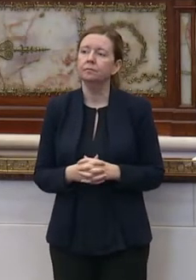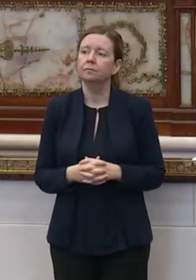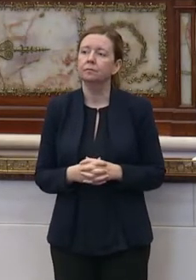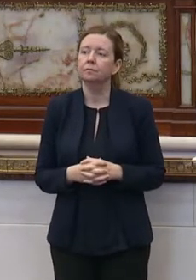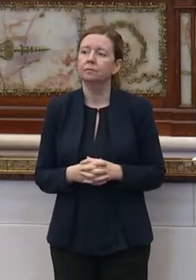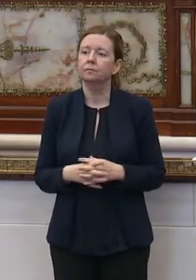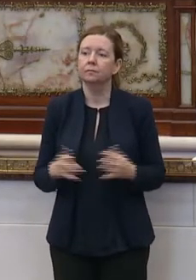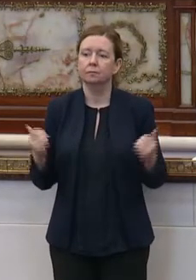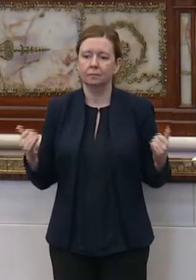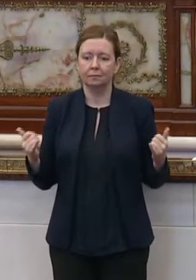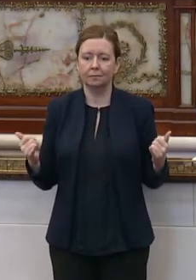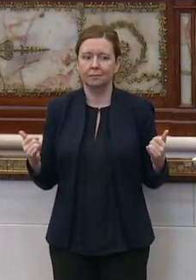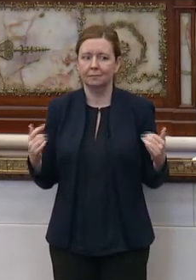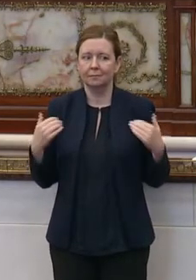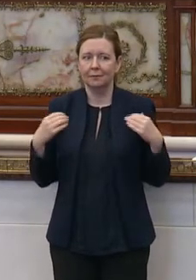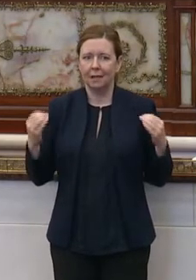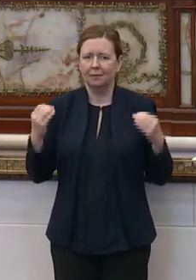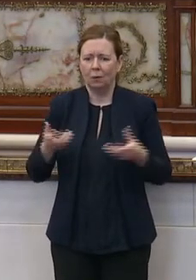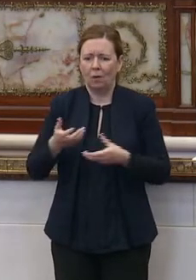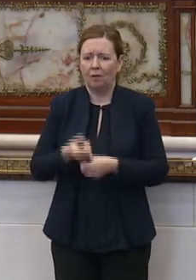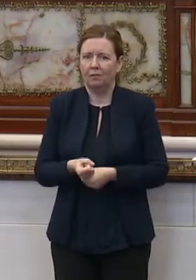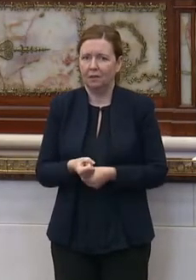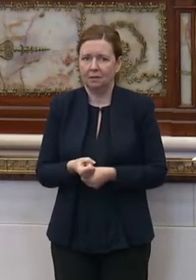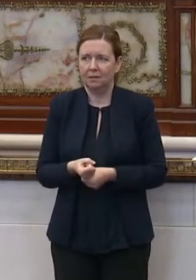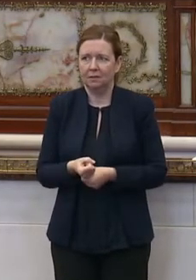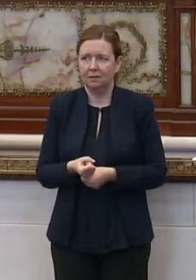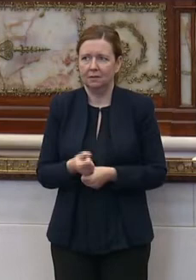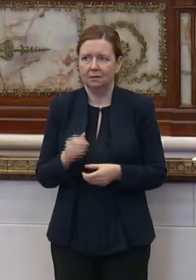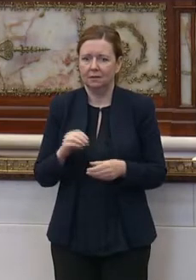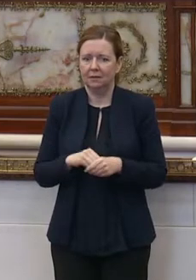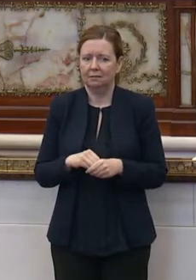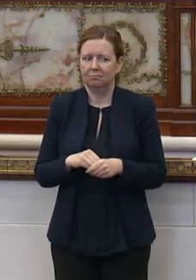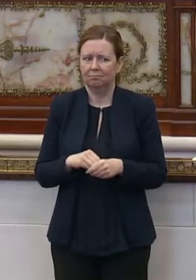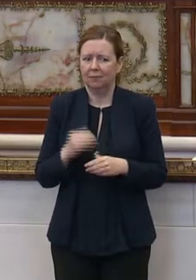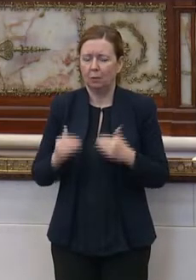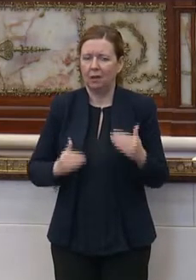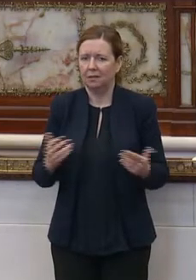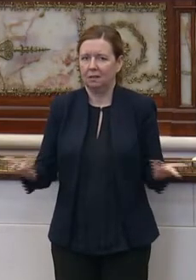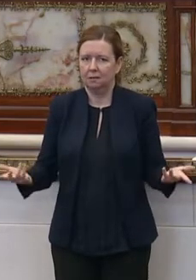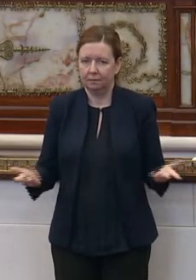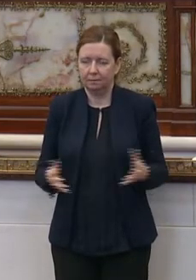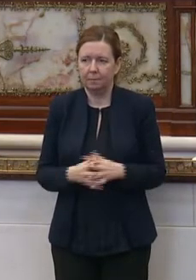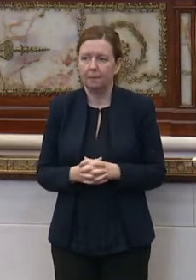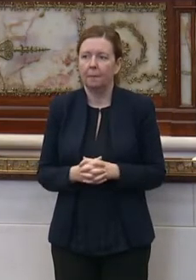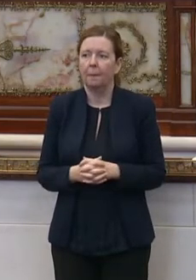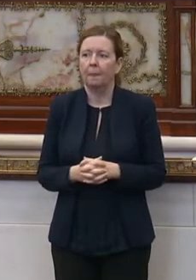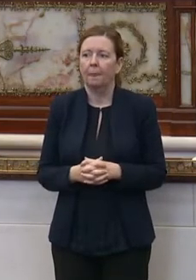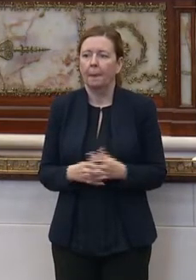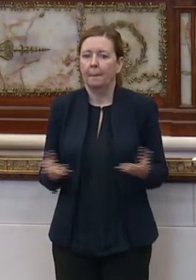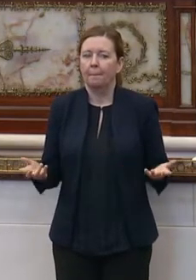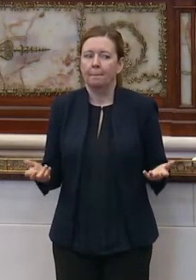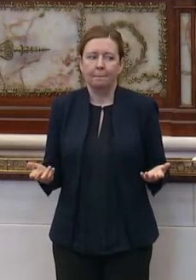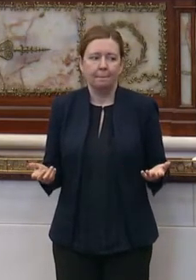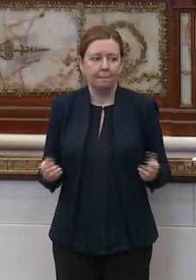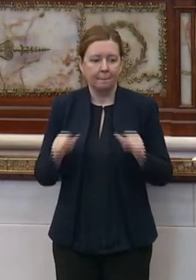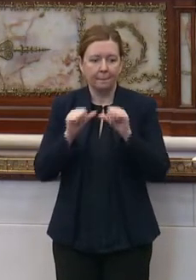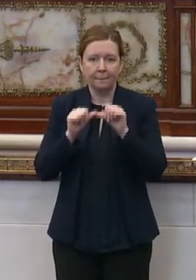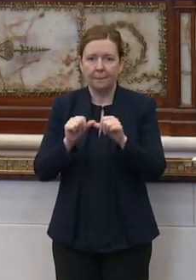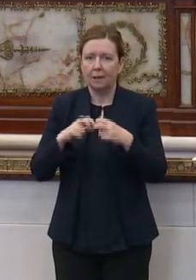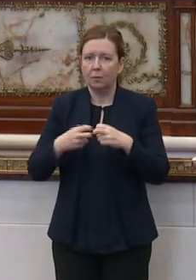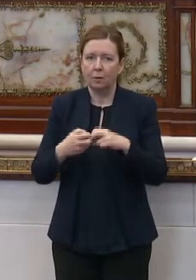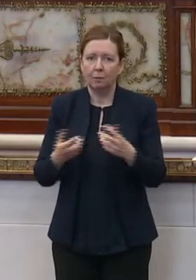At this point in time, I have no confidence in this process. I find it to be a continuing